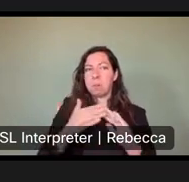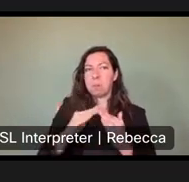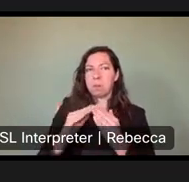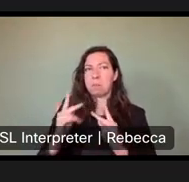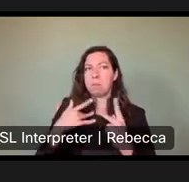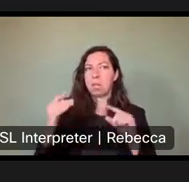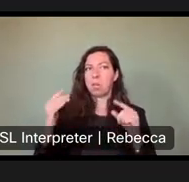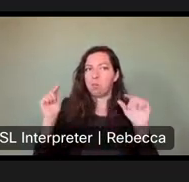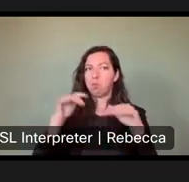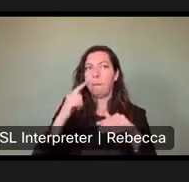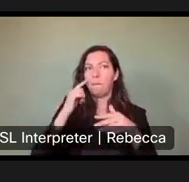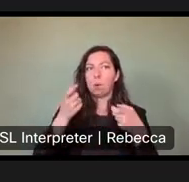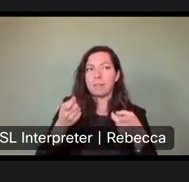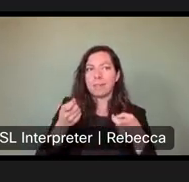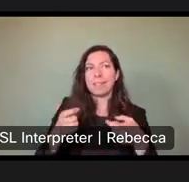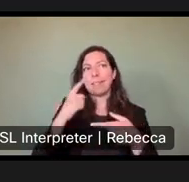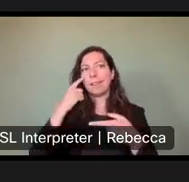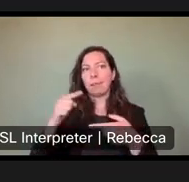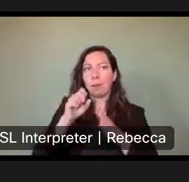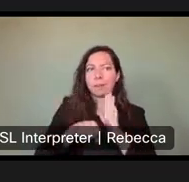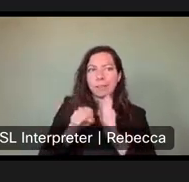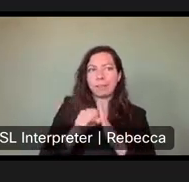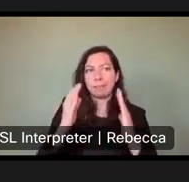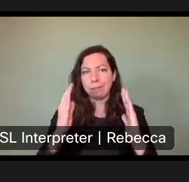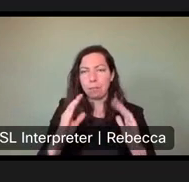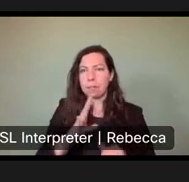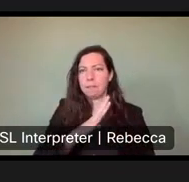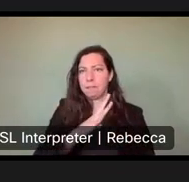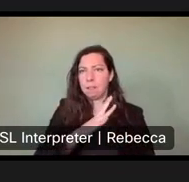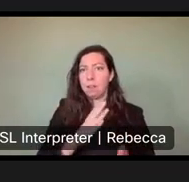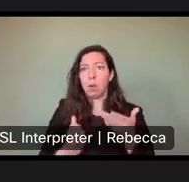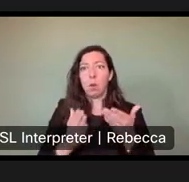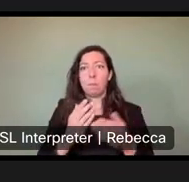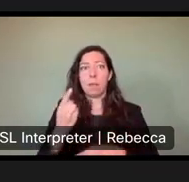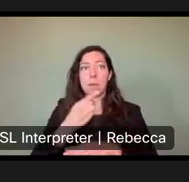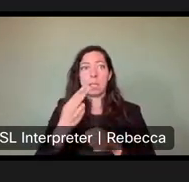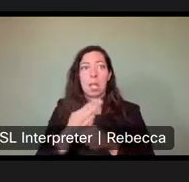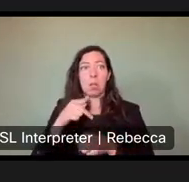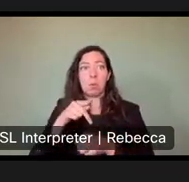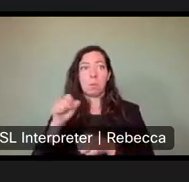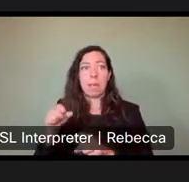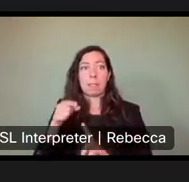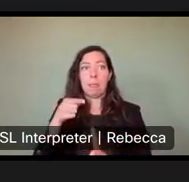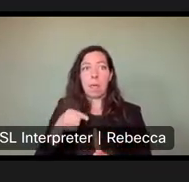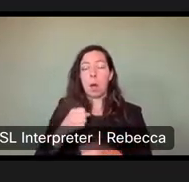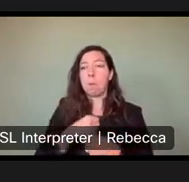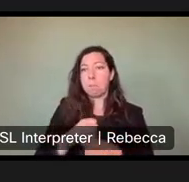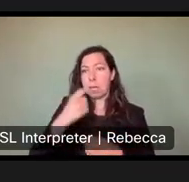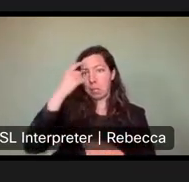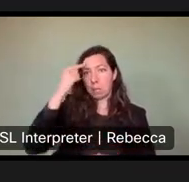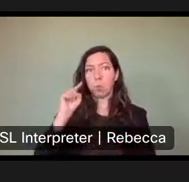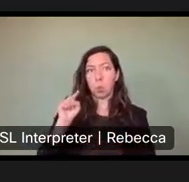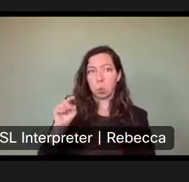we'd love to hear what a day use pass in that scenario would make sense to you and anyone that you're representing.